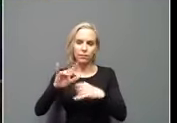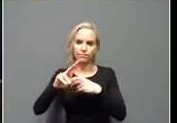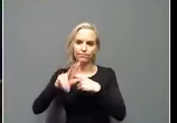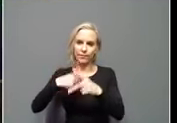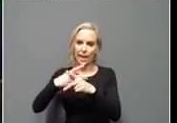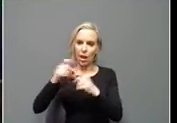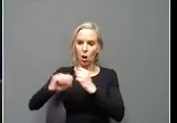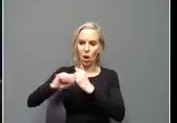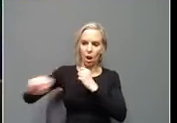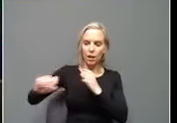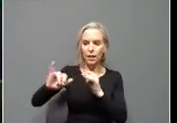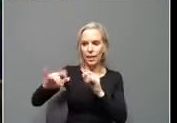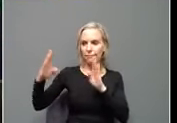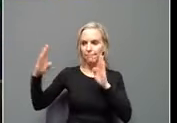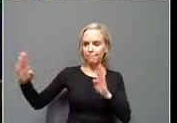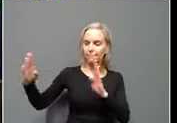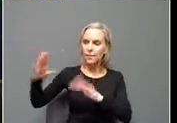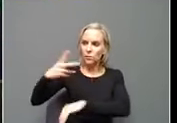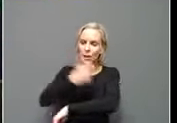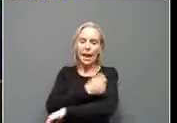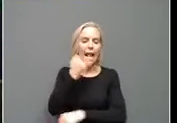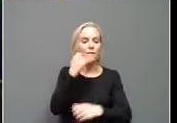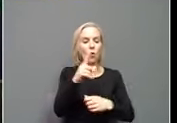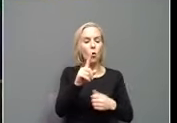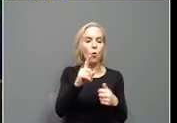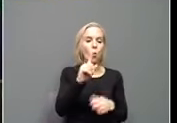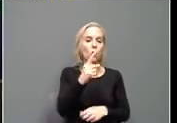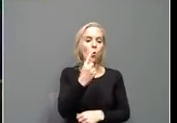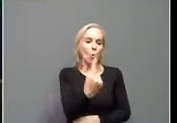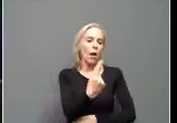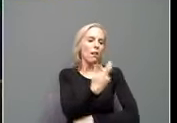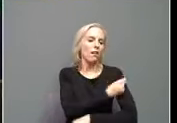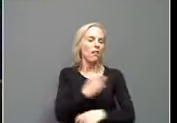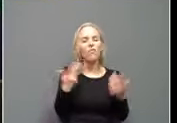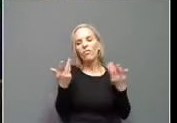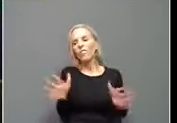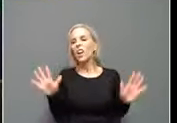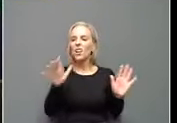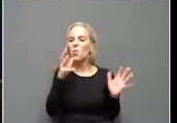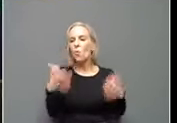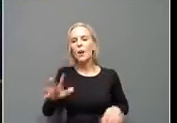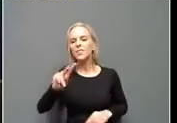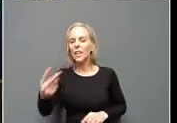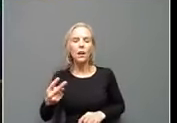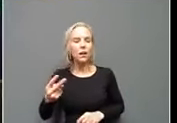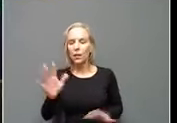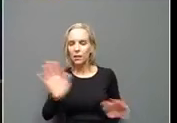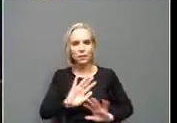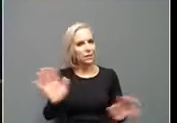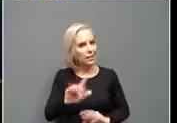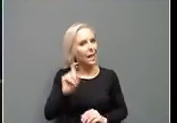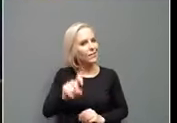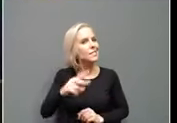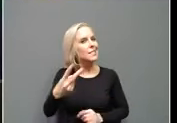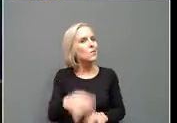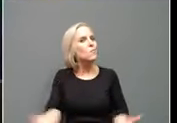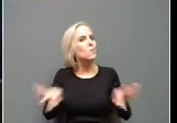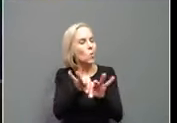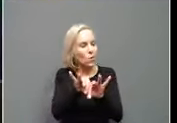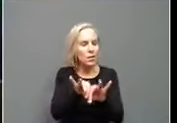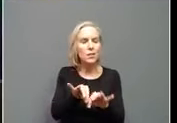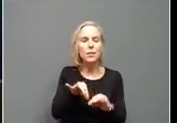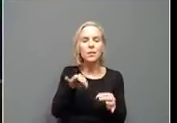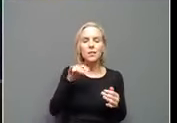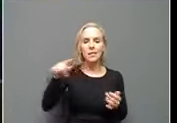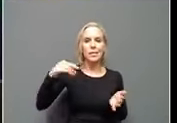protection. If you just get the first dose of a two dose vaccine. So a study that came out last week, a CDC, uh, morbidity